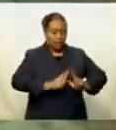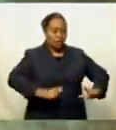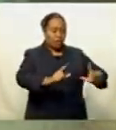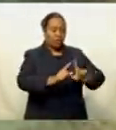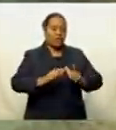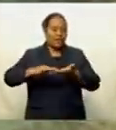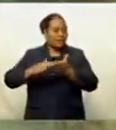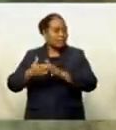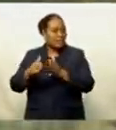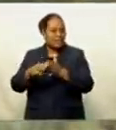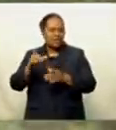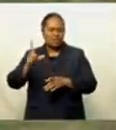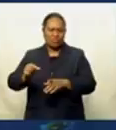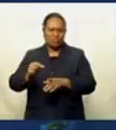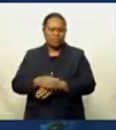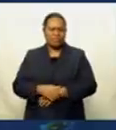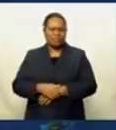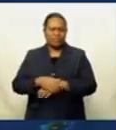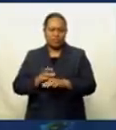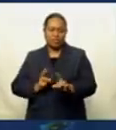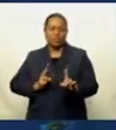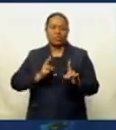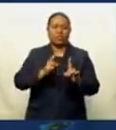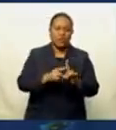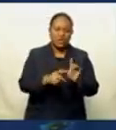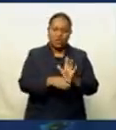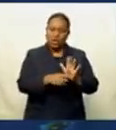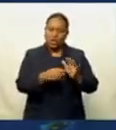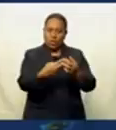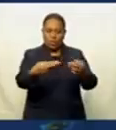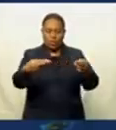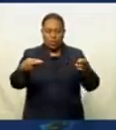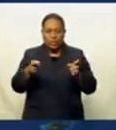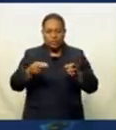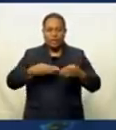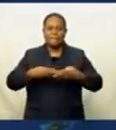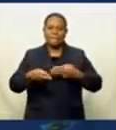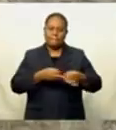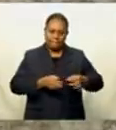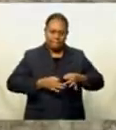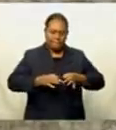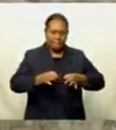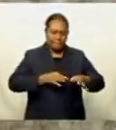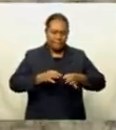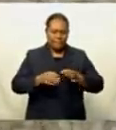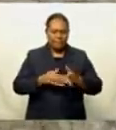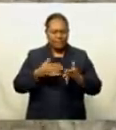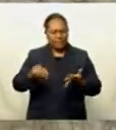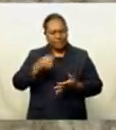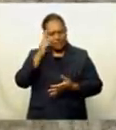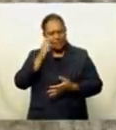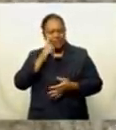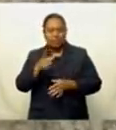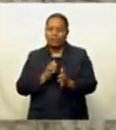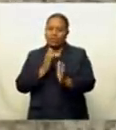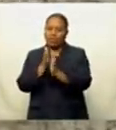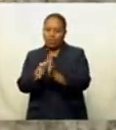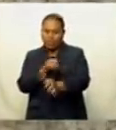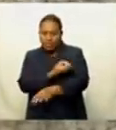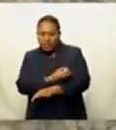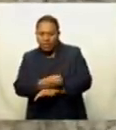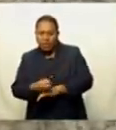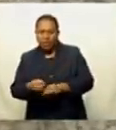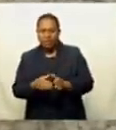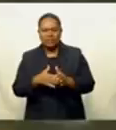what are called ridge-to-reef management plans, so managing from the mountains all the way down to the oceans, thinking